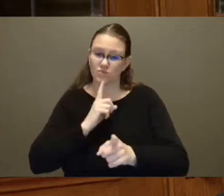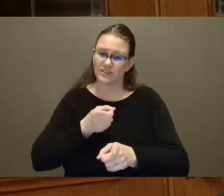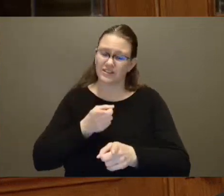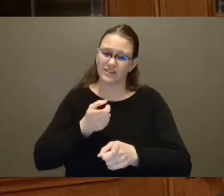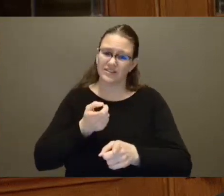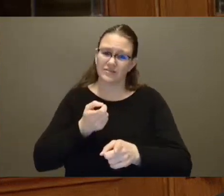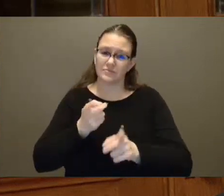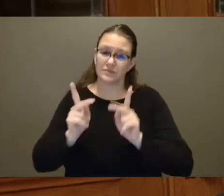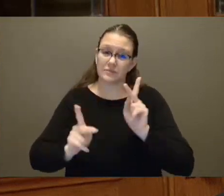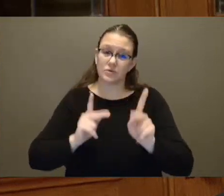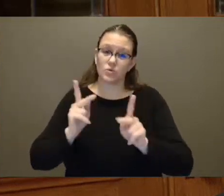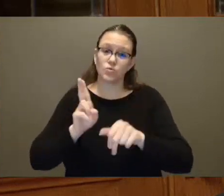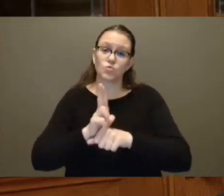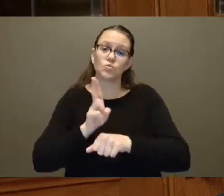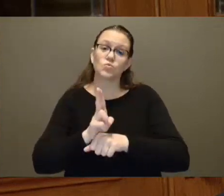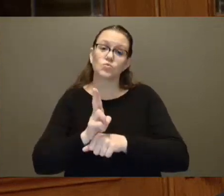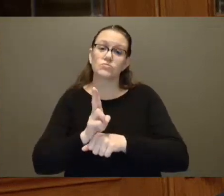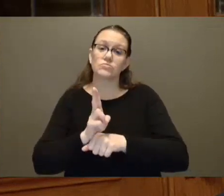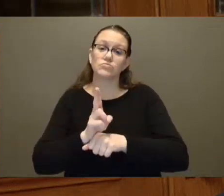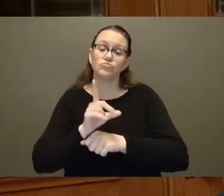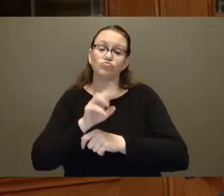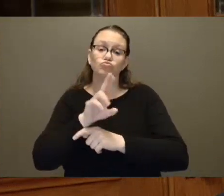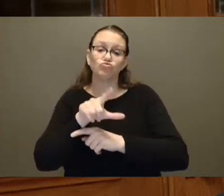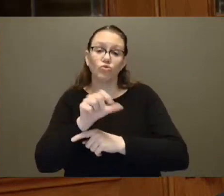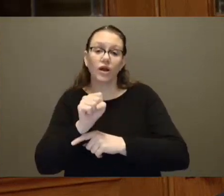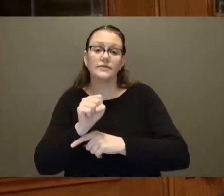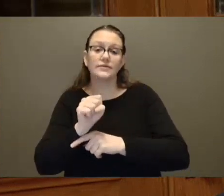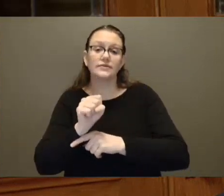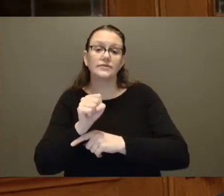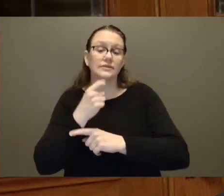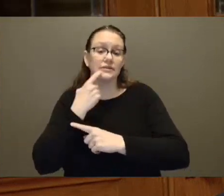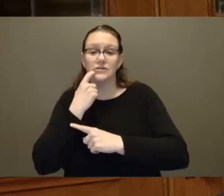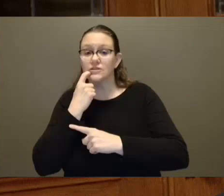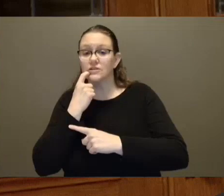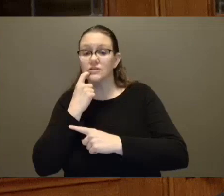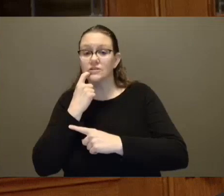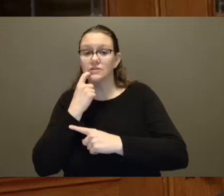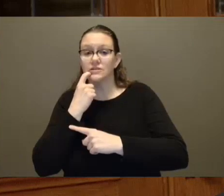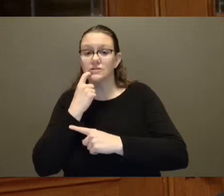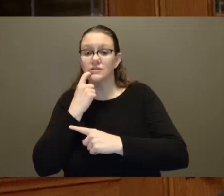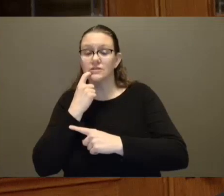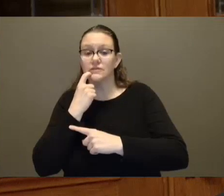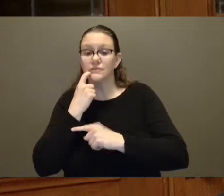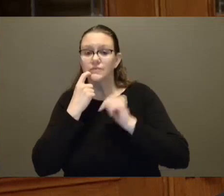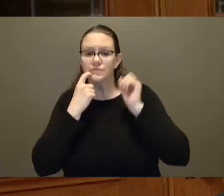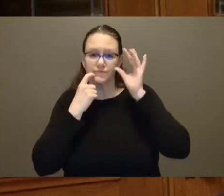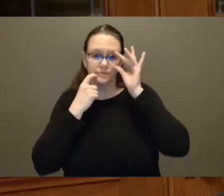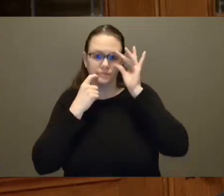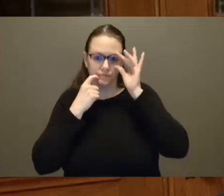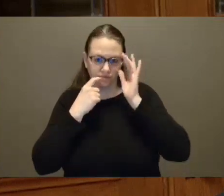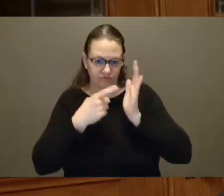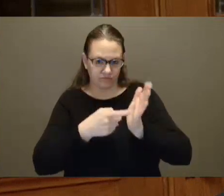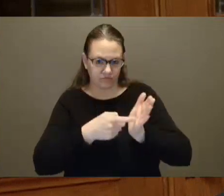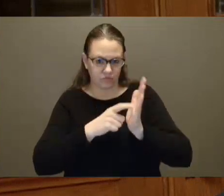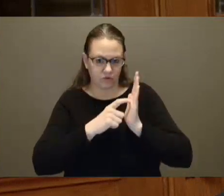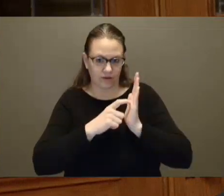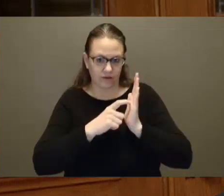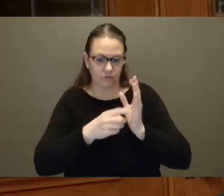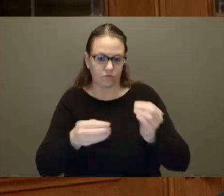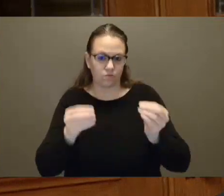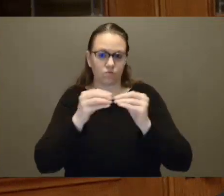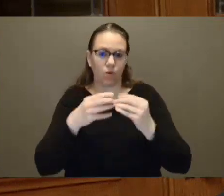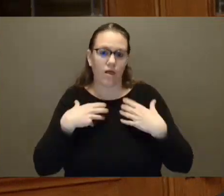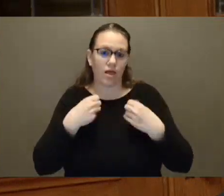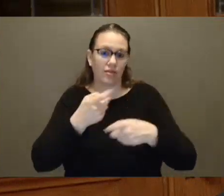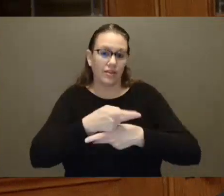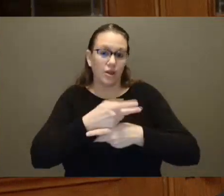and I quote, break their legs, unquote. Mr. Speaker, I don't find that funny. Not one bit. British